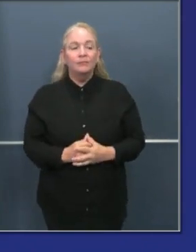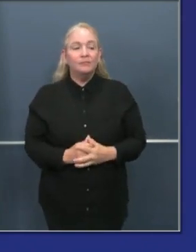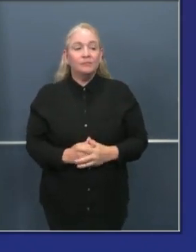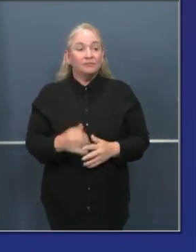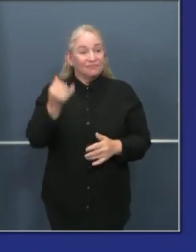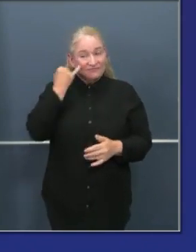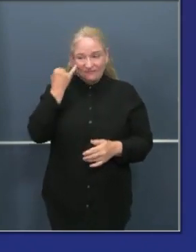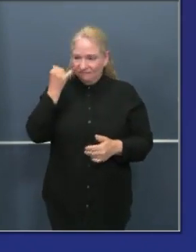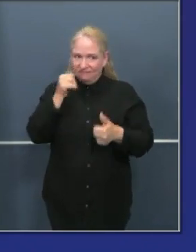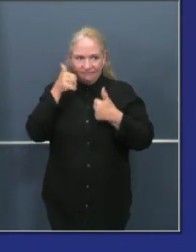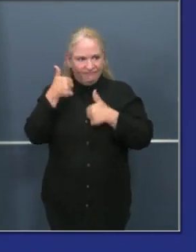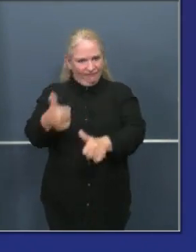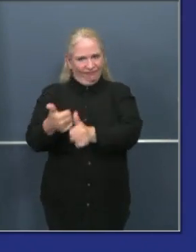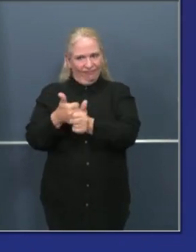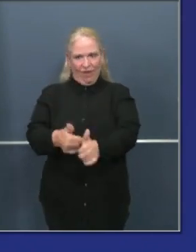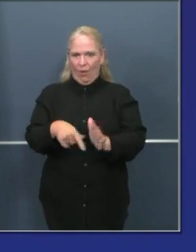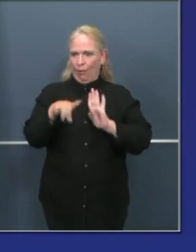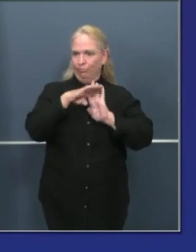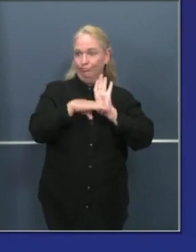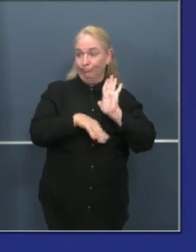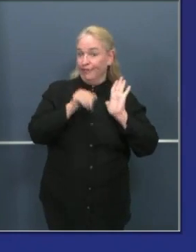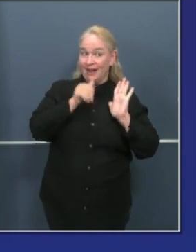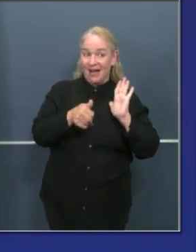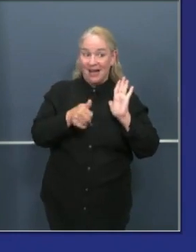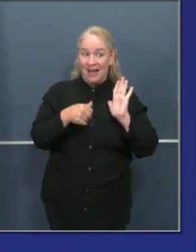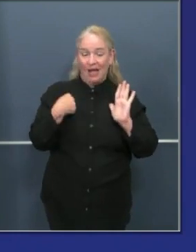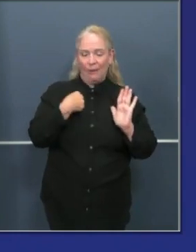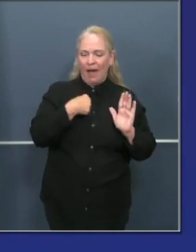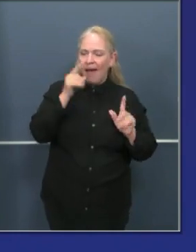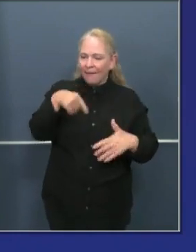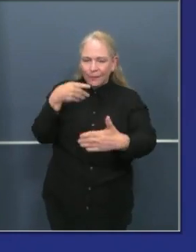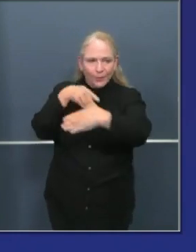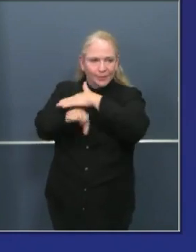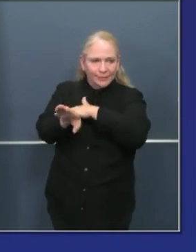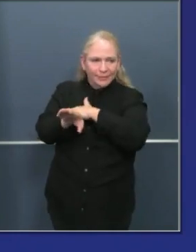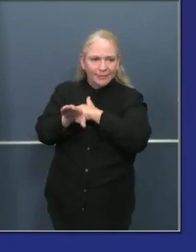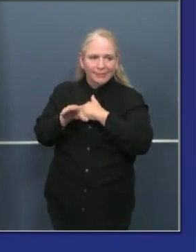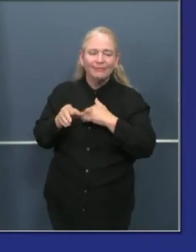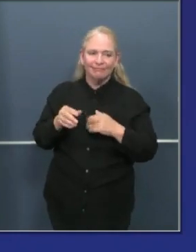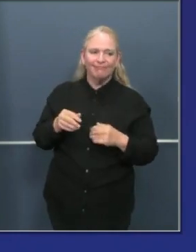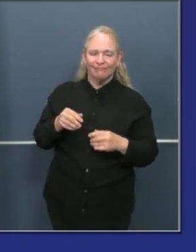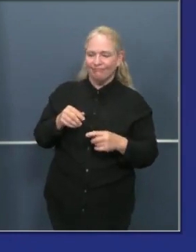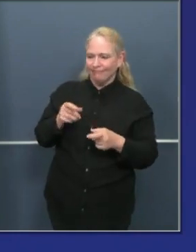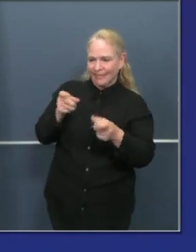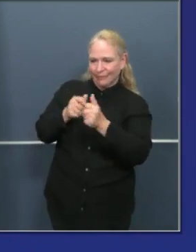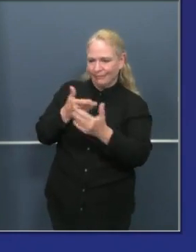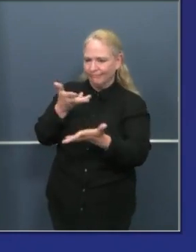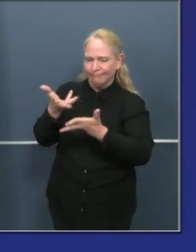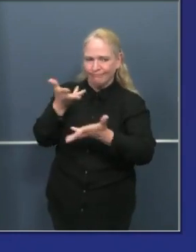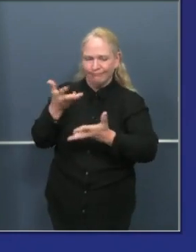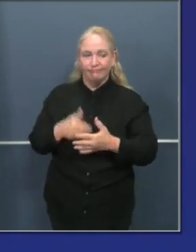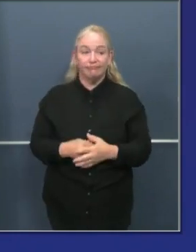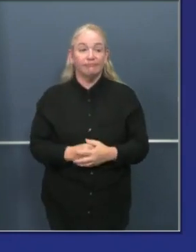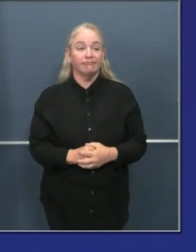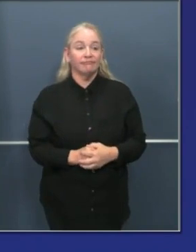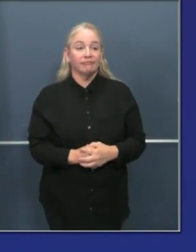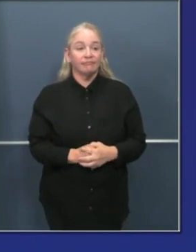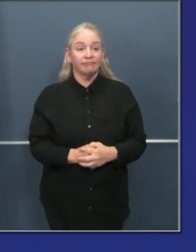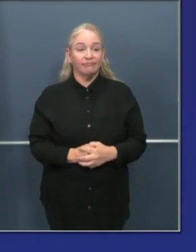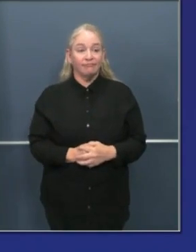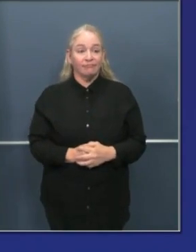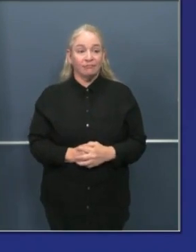expectations. One of the most important things we can do, in addition to technical assistance on that monitoring list,